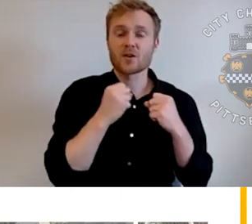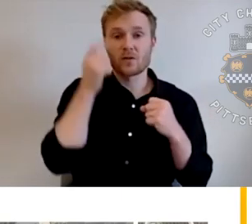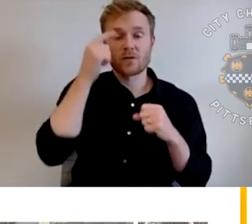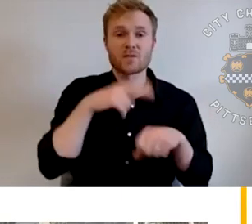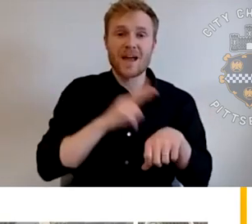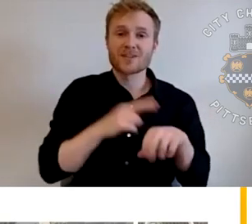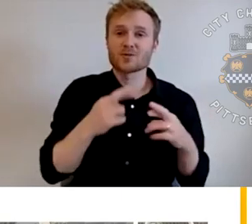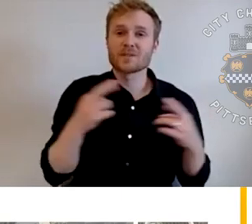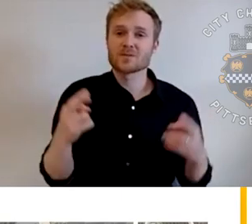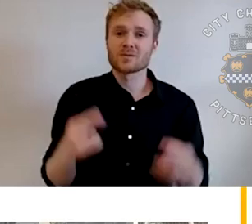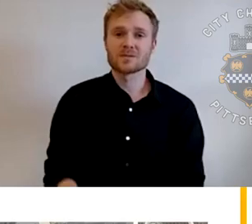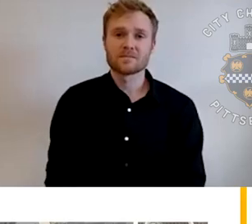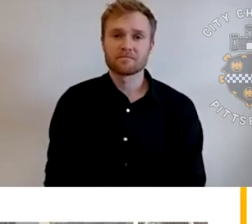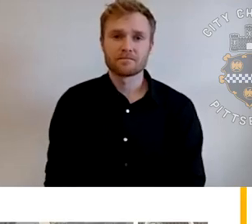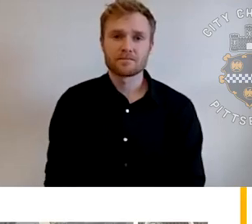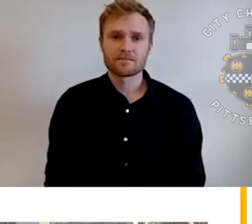that. Next slide.